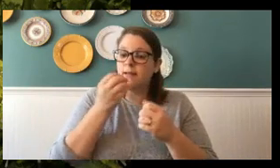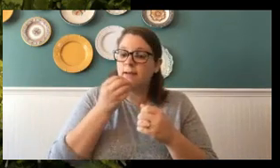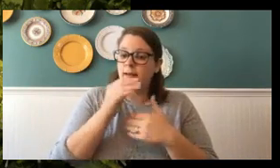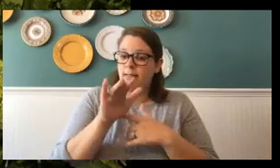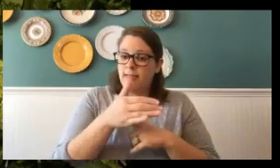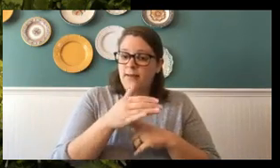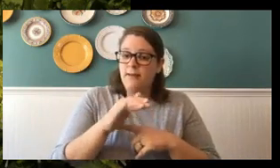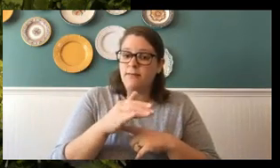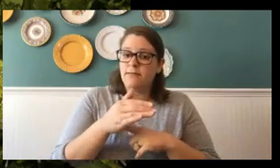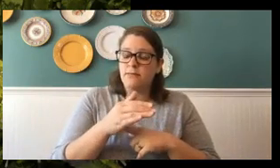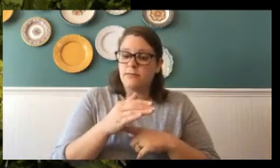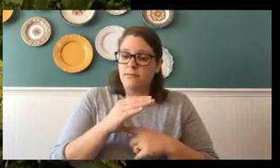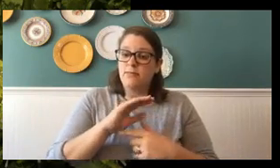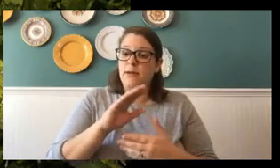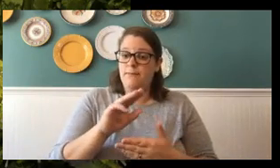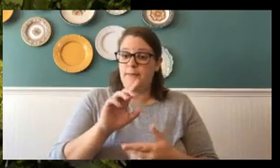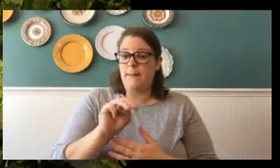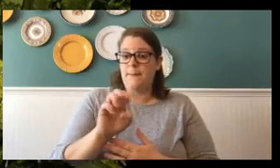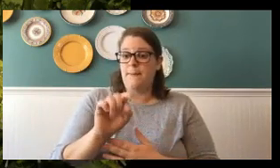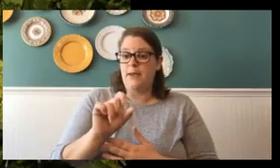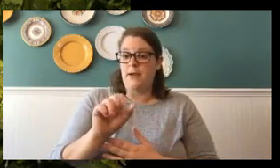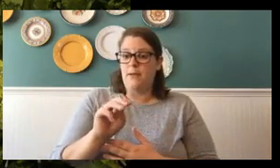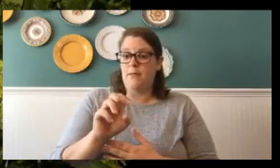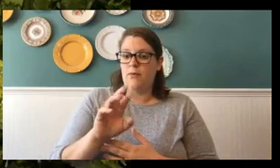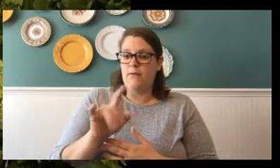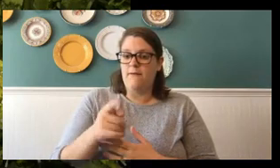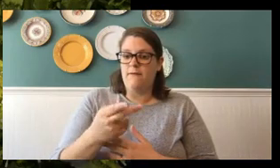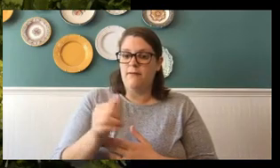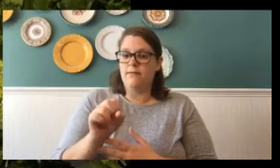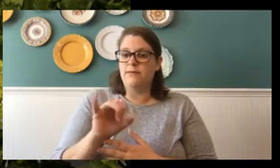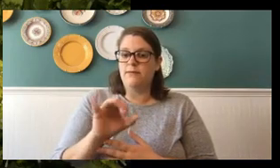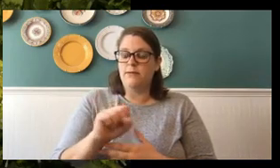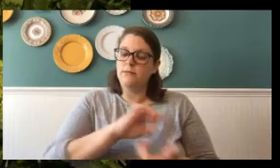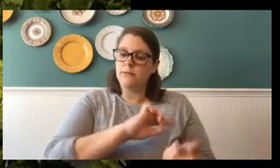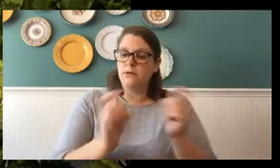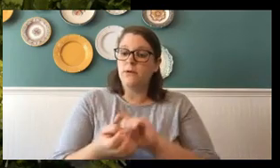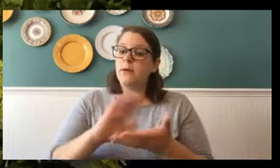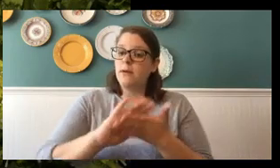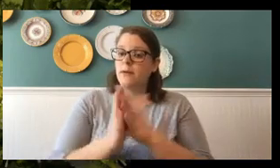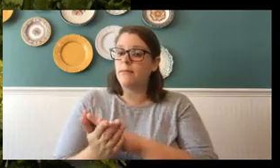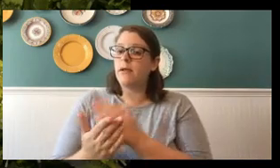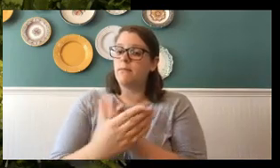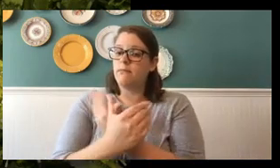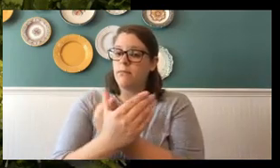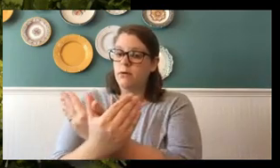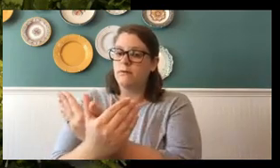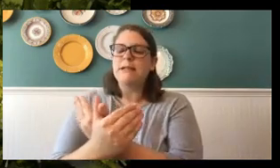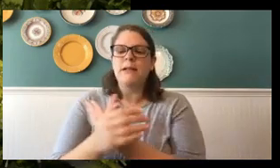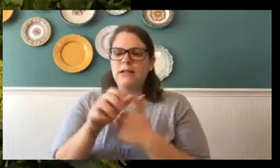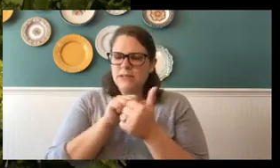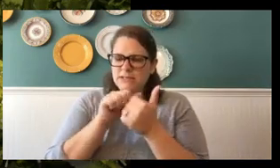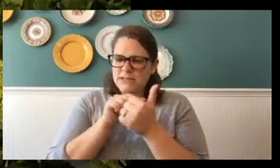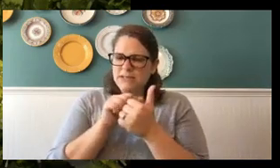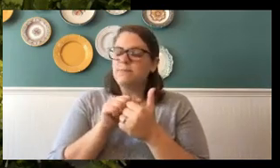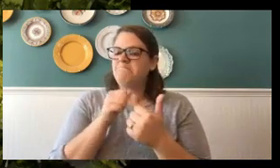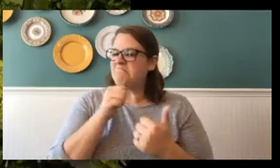But when it goes through the metamorphosis and turns into a butterfly, it loses that mouth, those mouth part